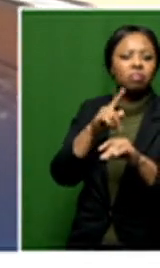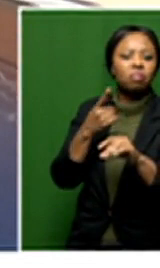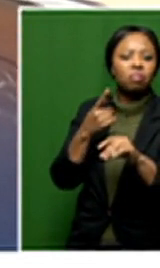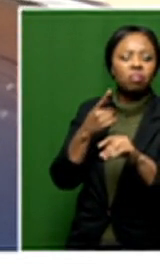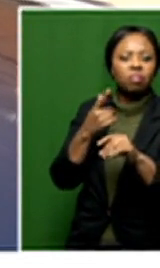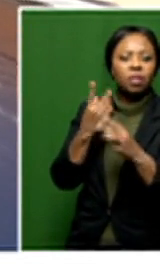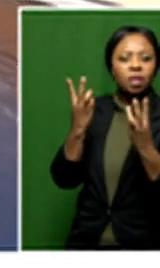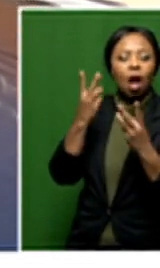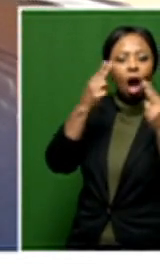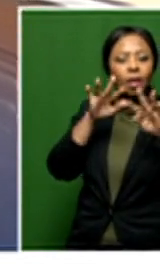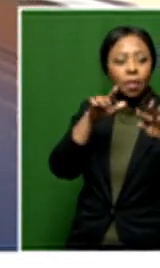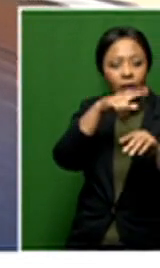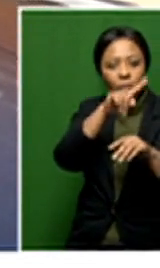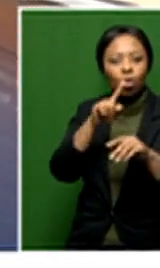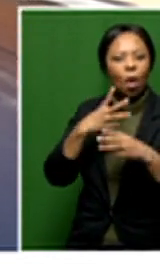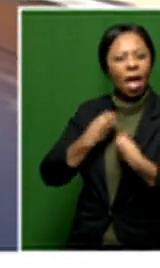art patrons will have?